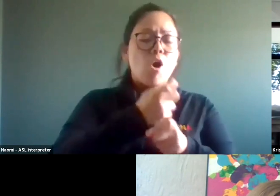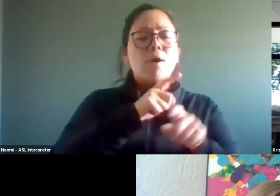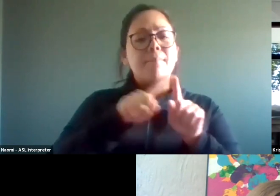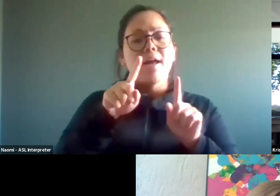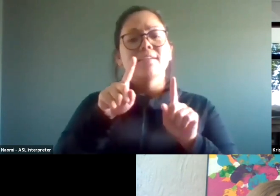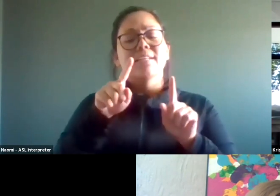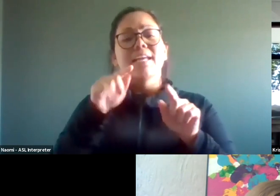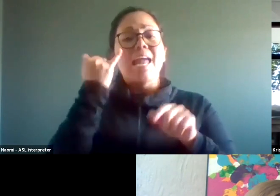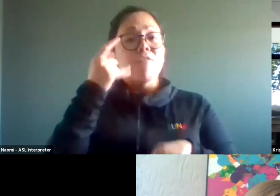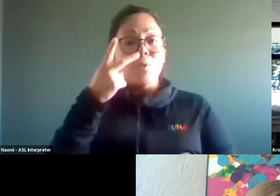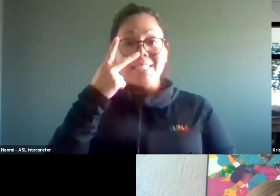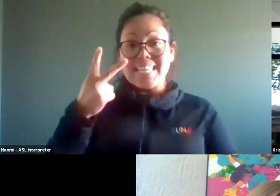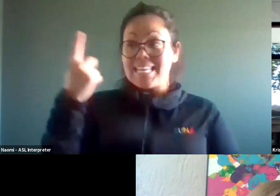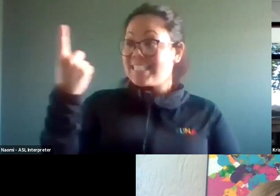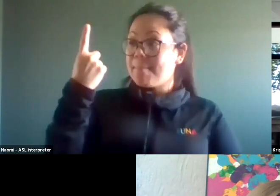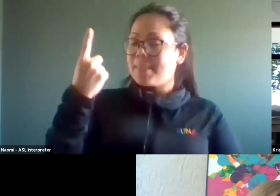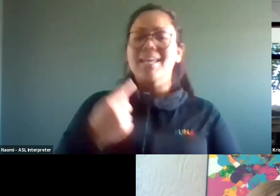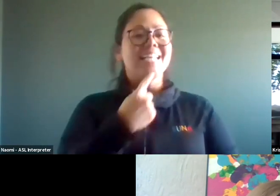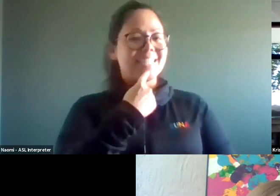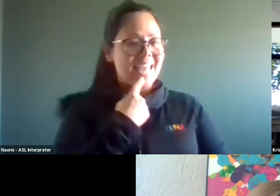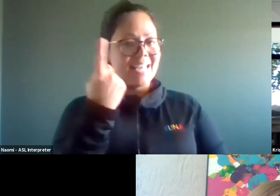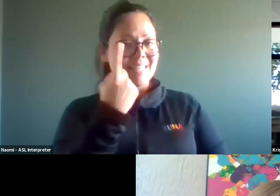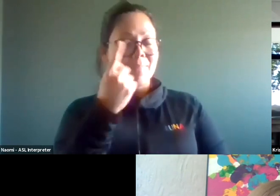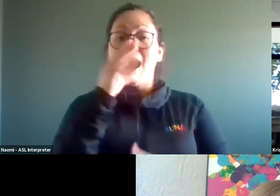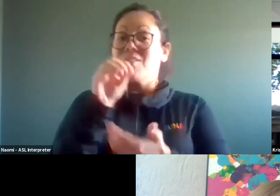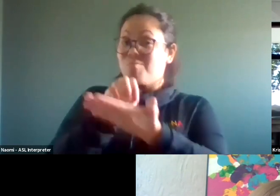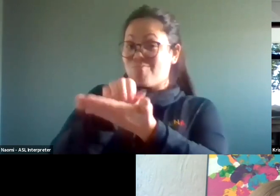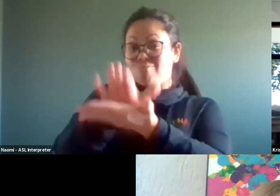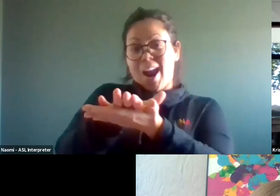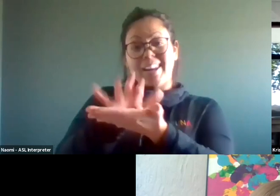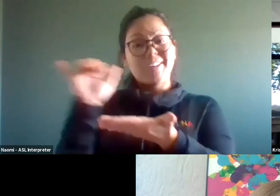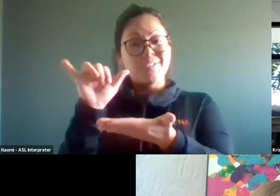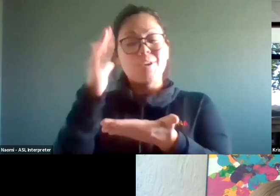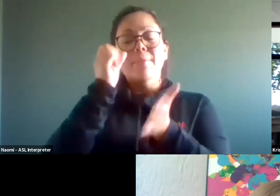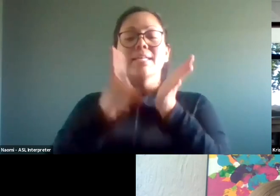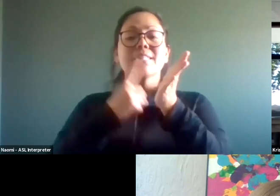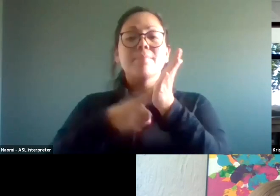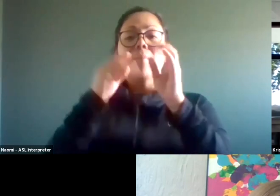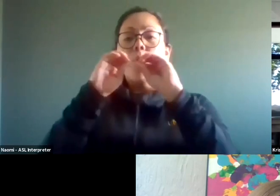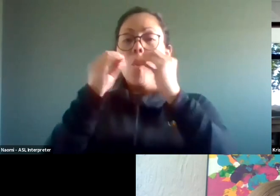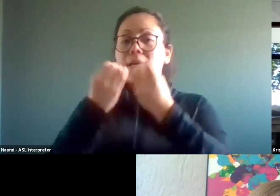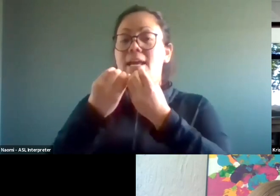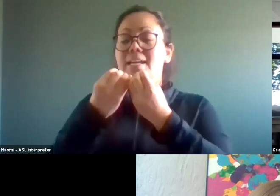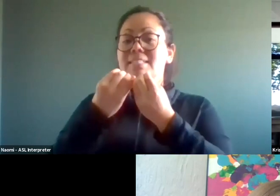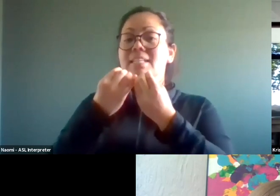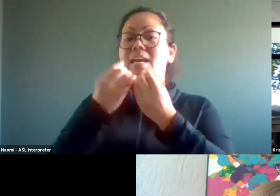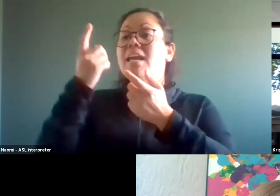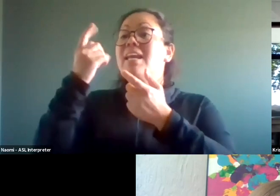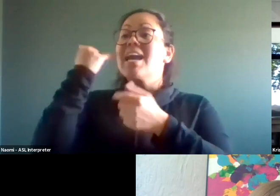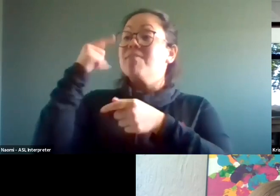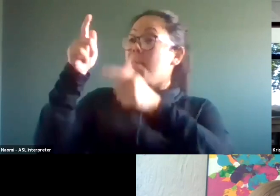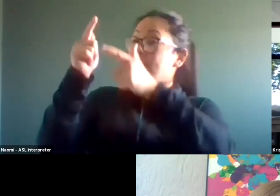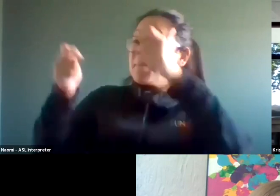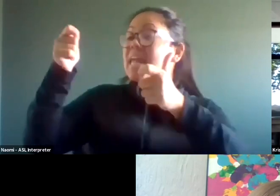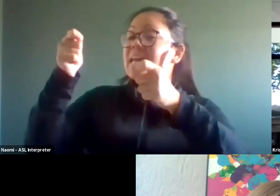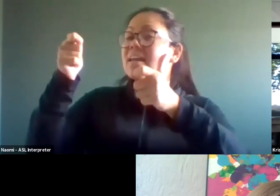context. If you see something, say something and put it in writing too, because sometimes the larger an organization is, the easier it is for those issues